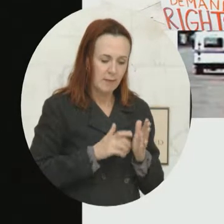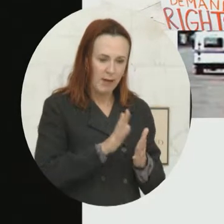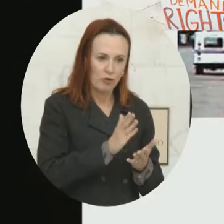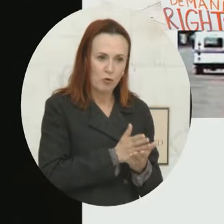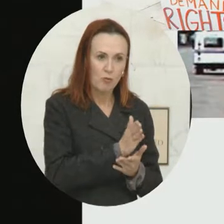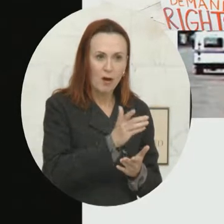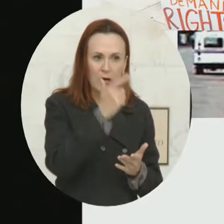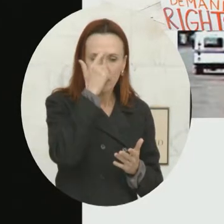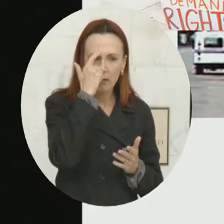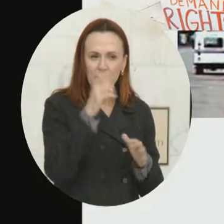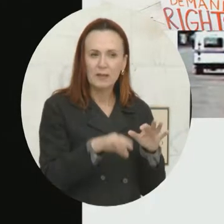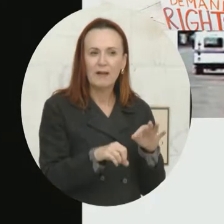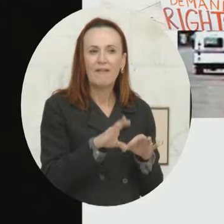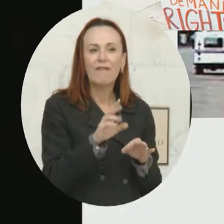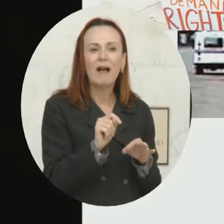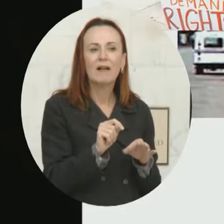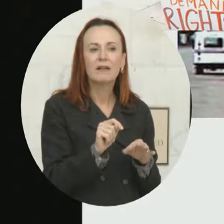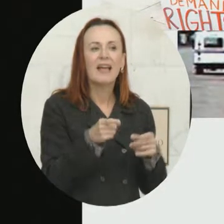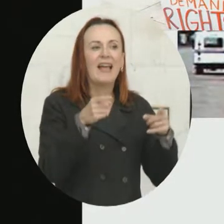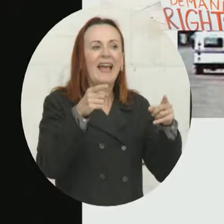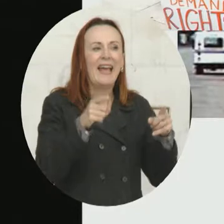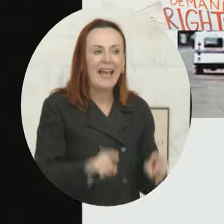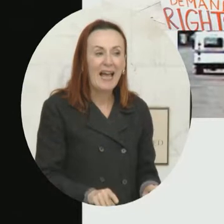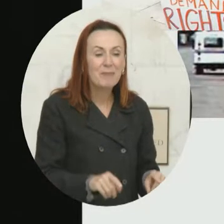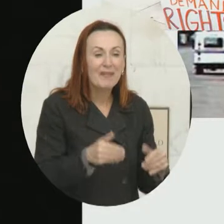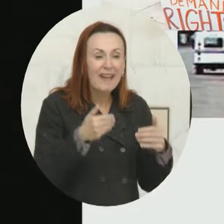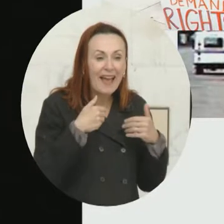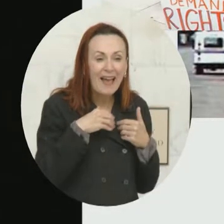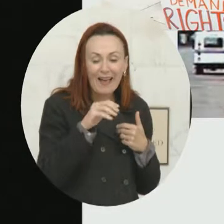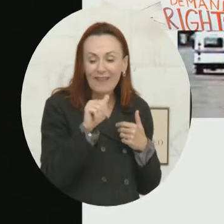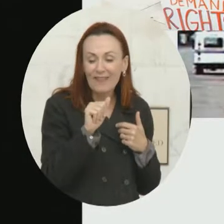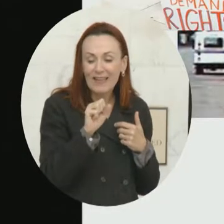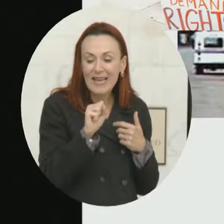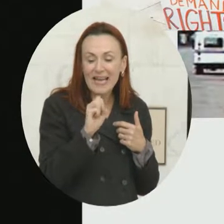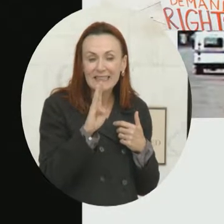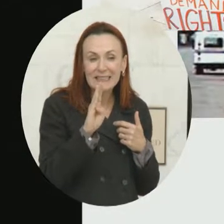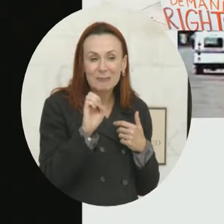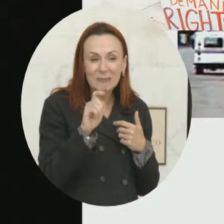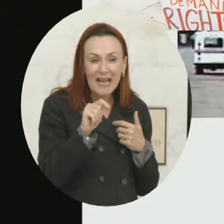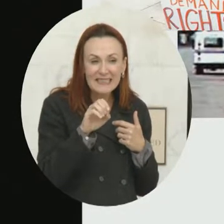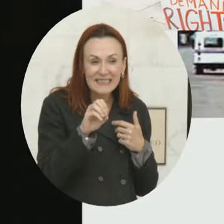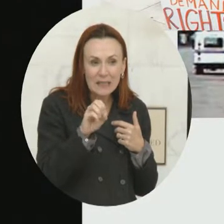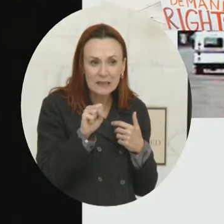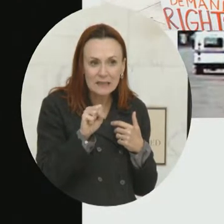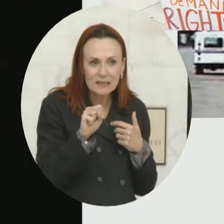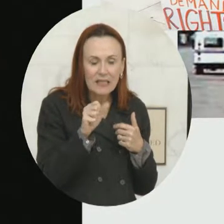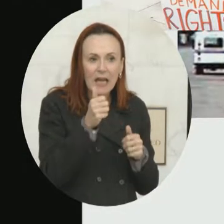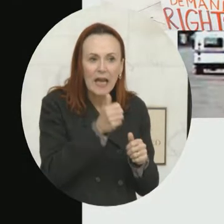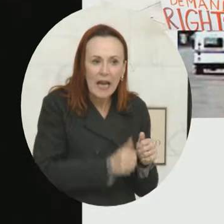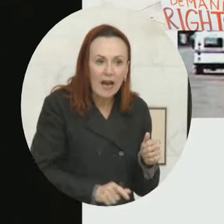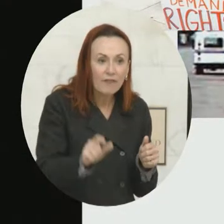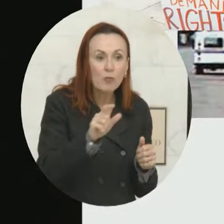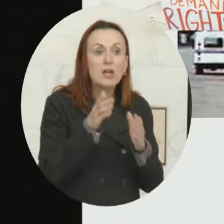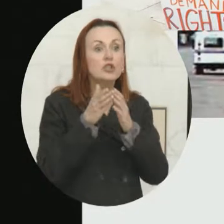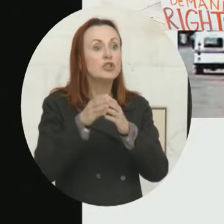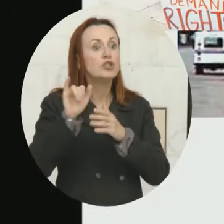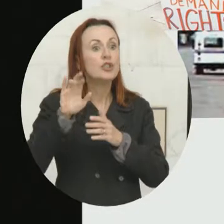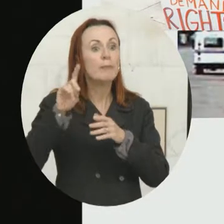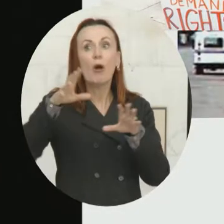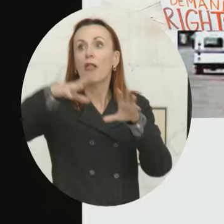found out that we had a natural occurring asbestos area that we were staying in. The shipyards moved out and the